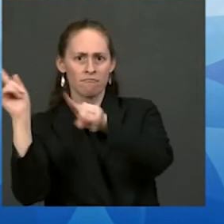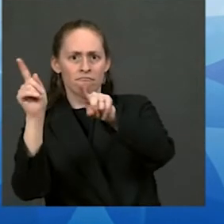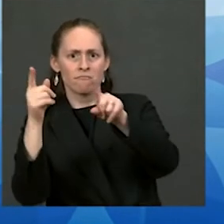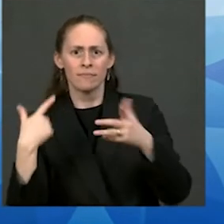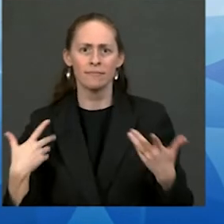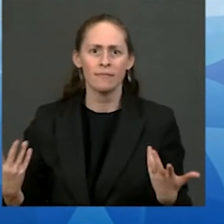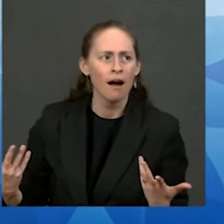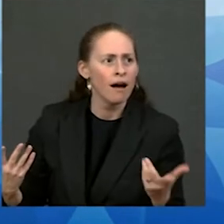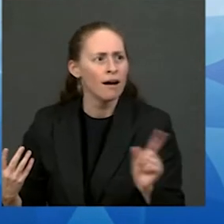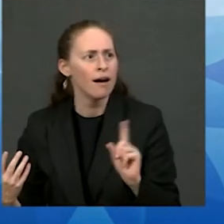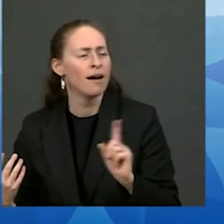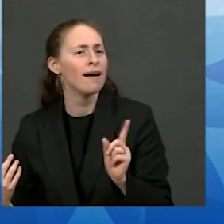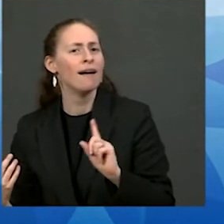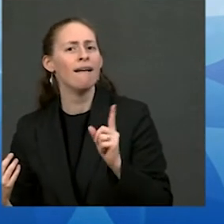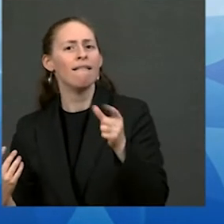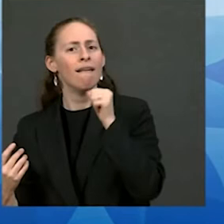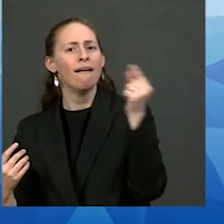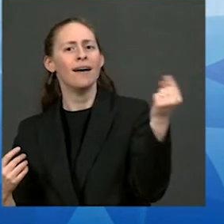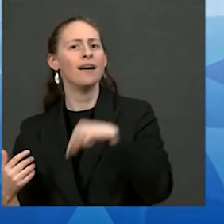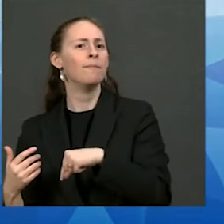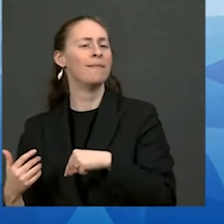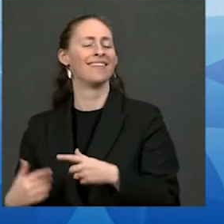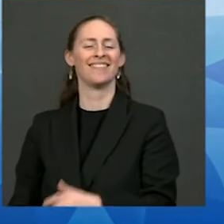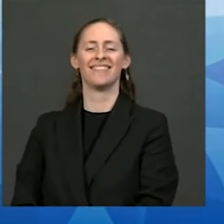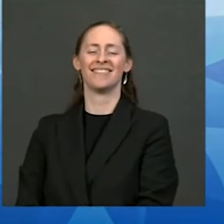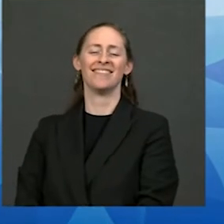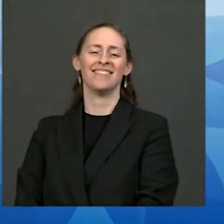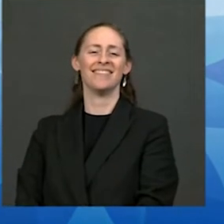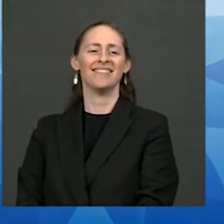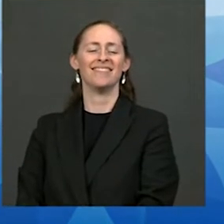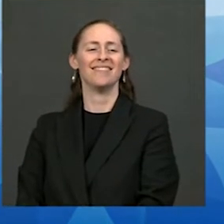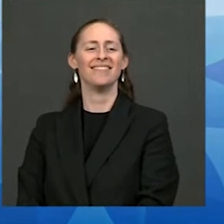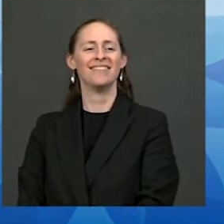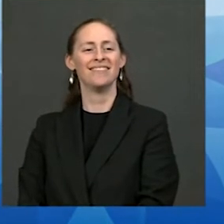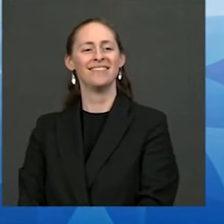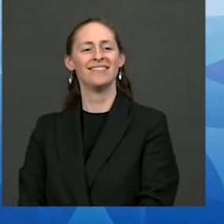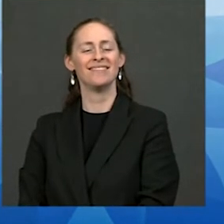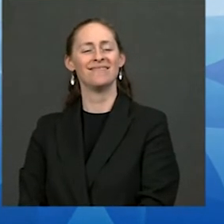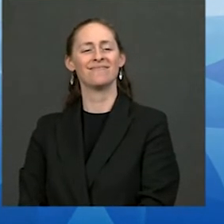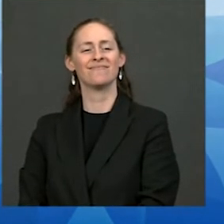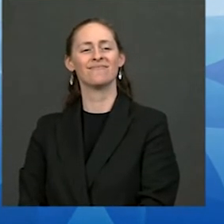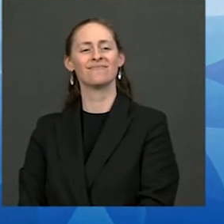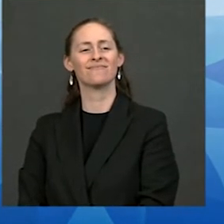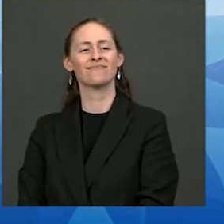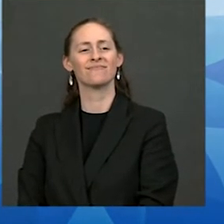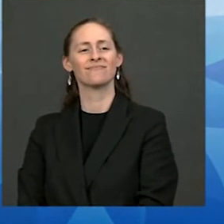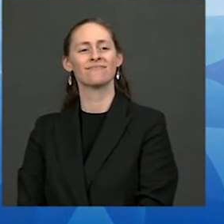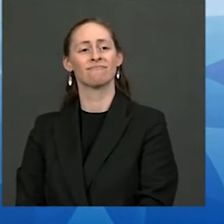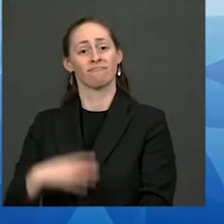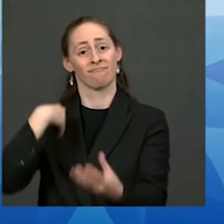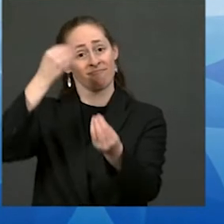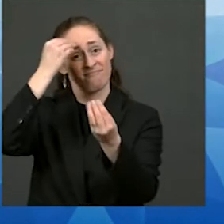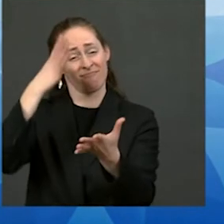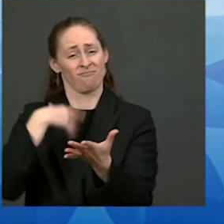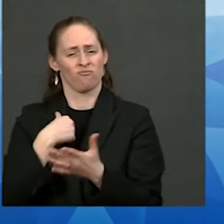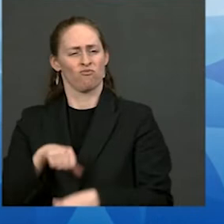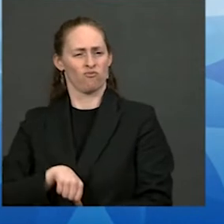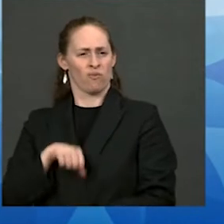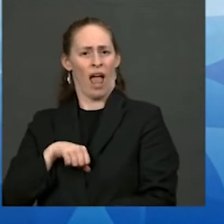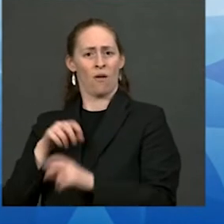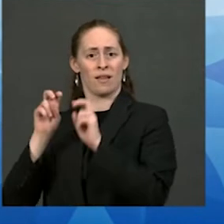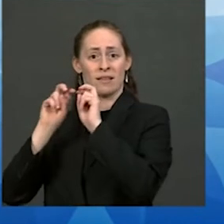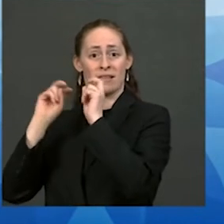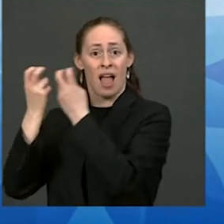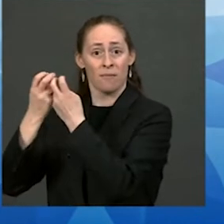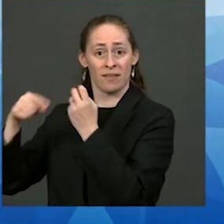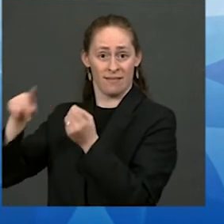to name Native American leaders in my administration not only the first Native American cabinet secretary and it won't be the last in history